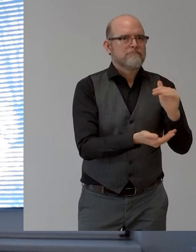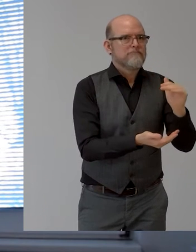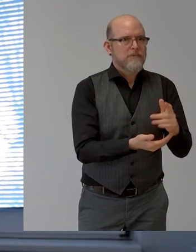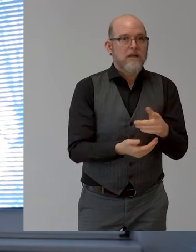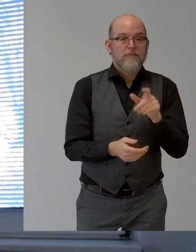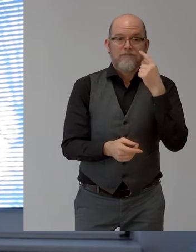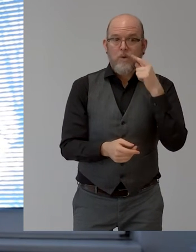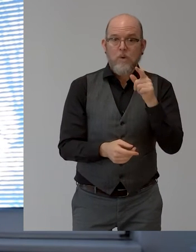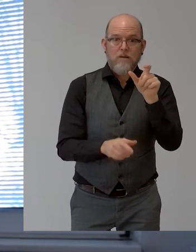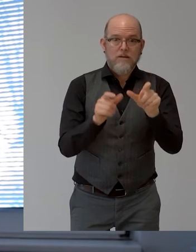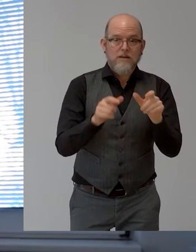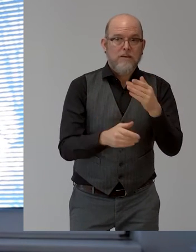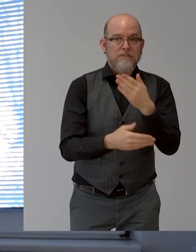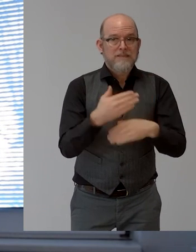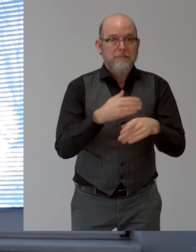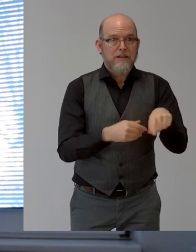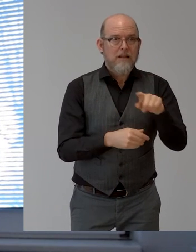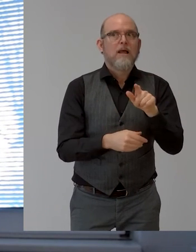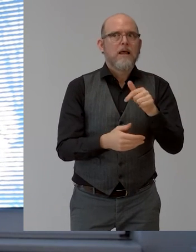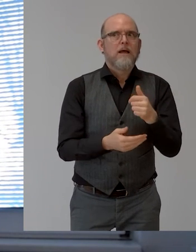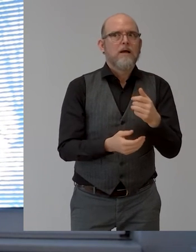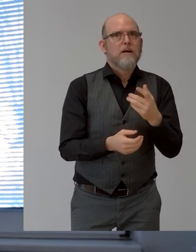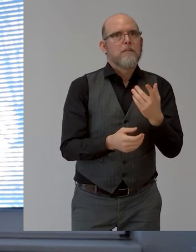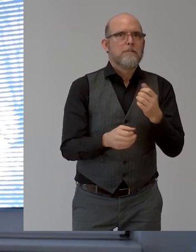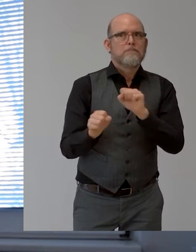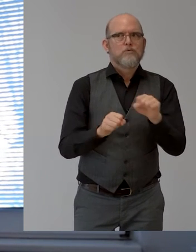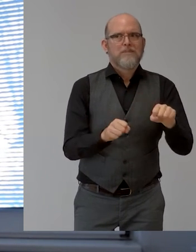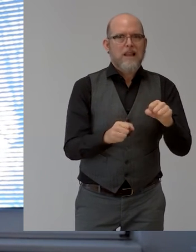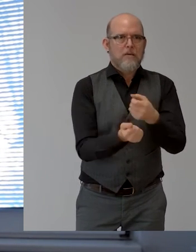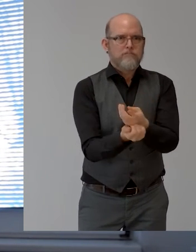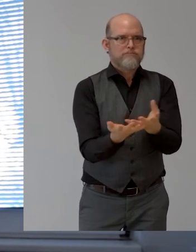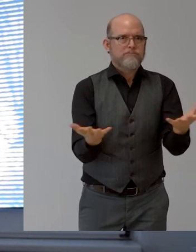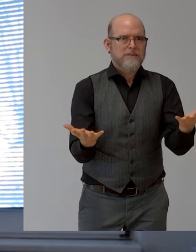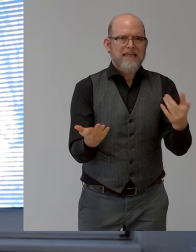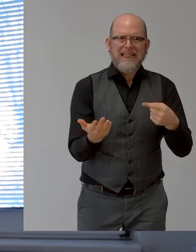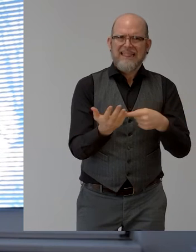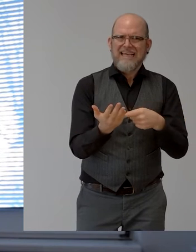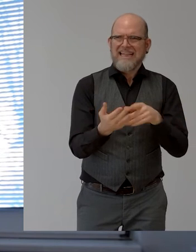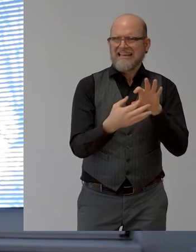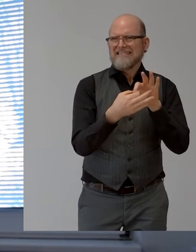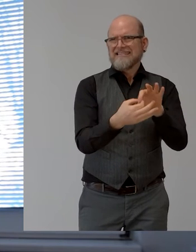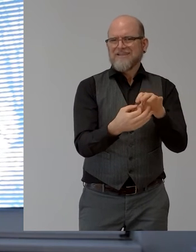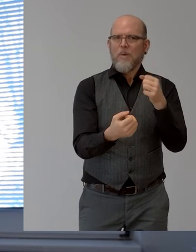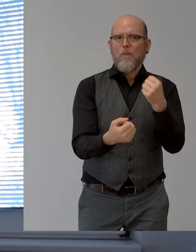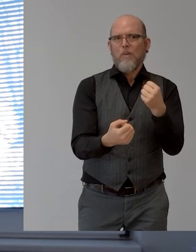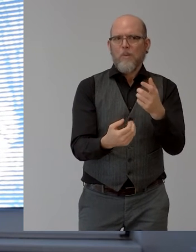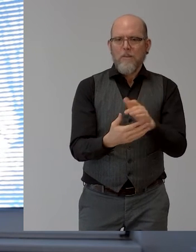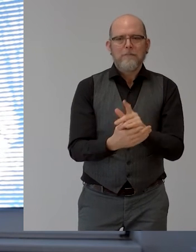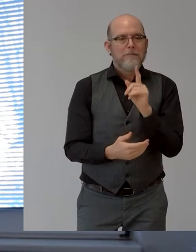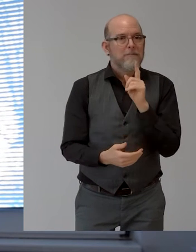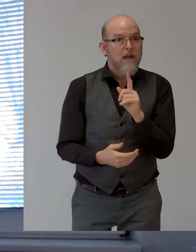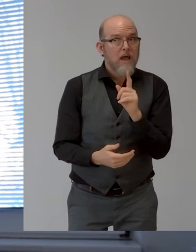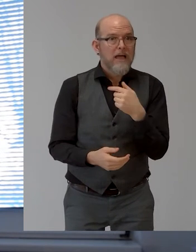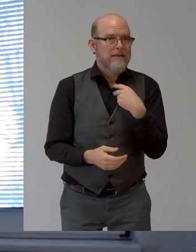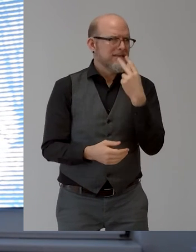potential in this area and I know it's a bit technical, but it is something that we see more,